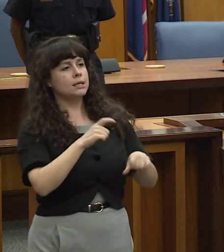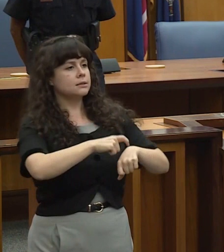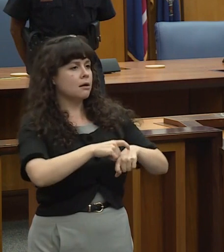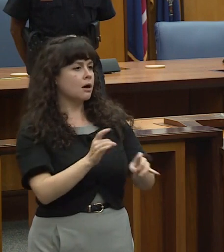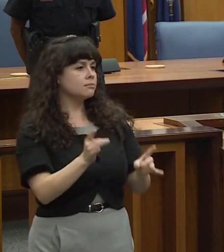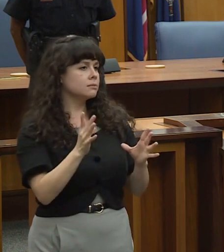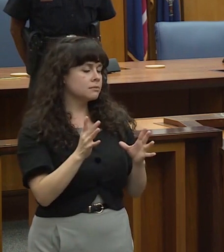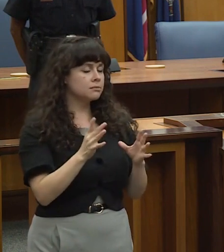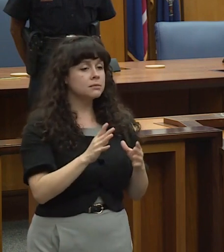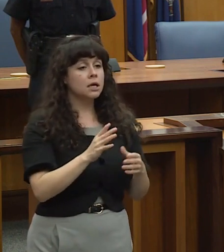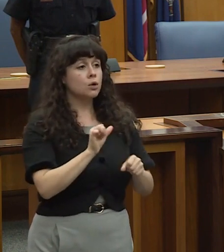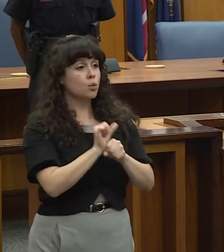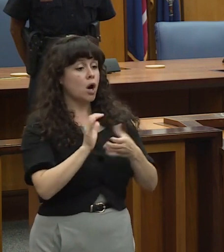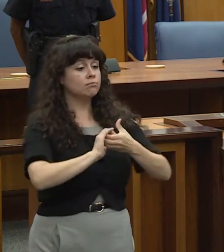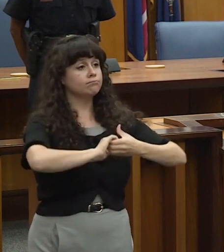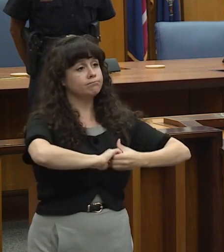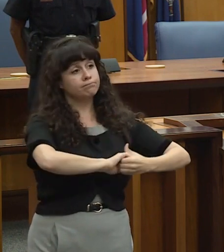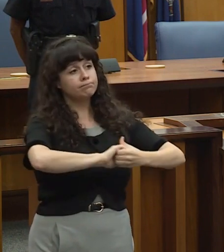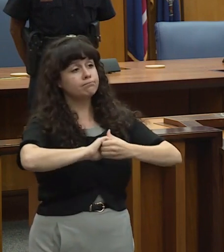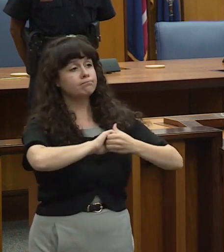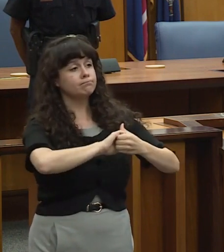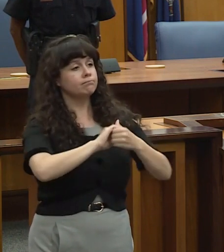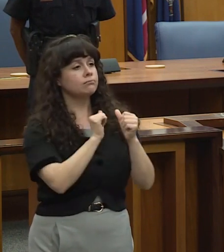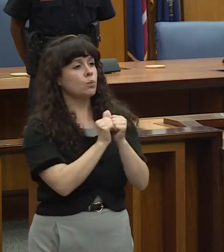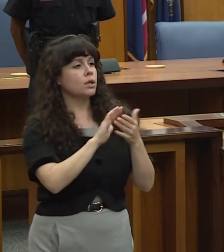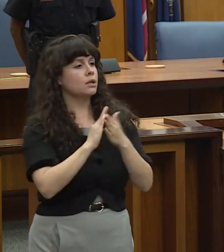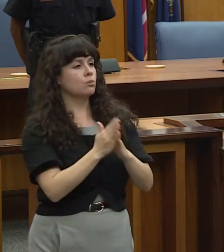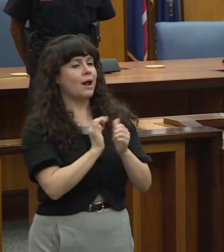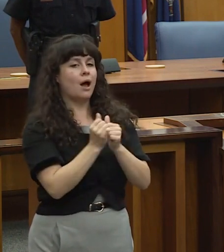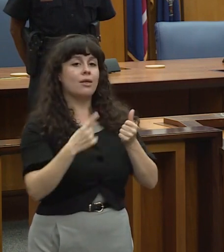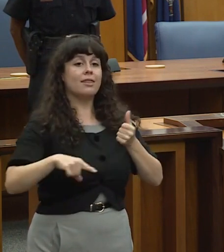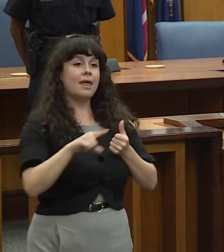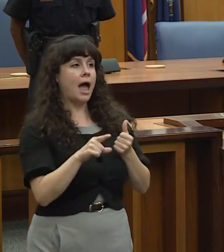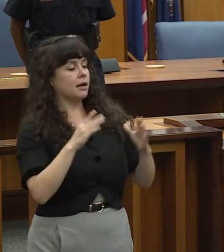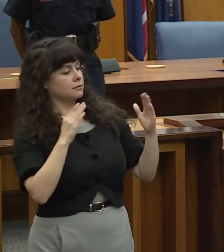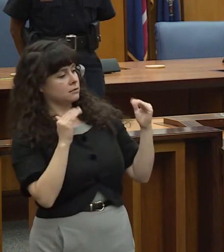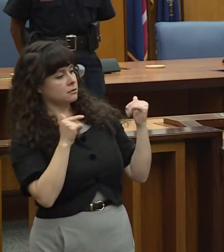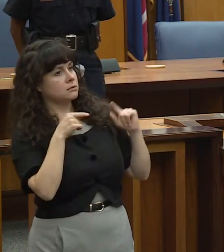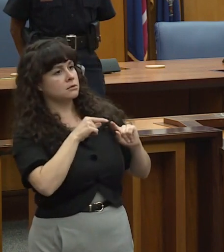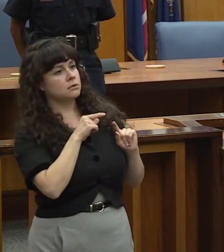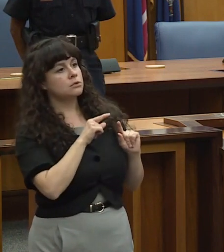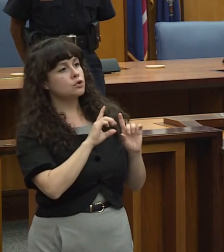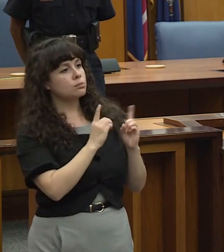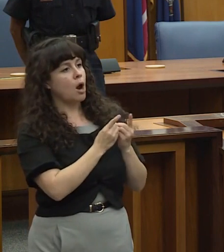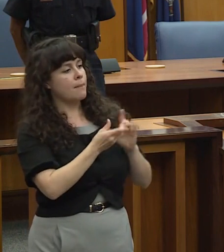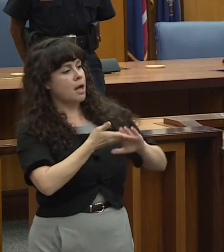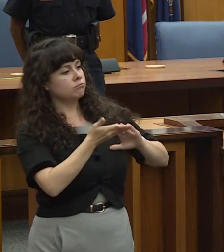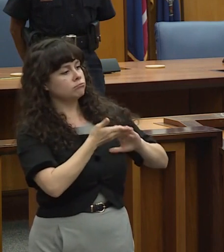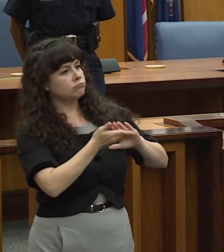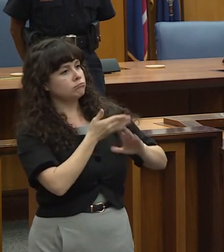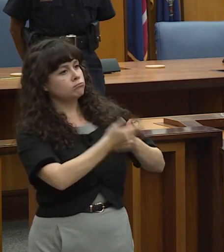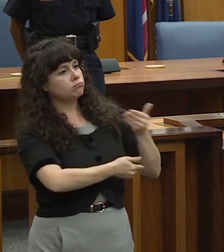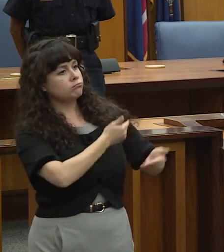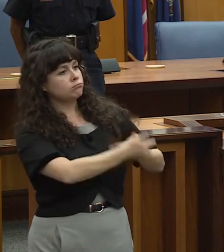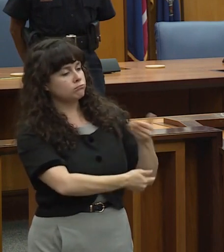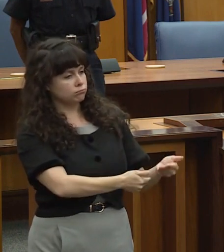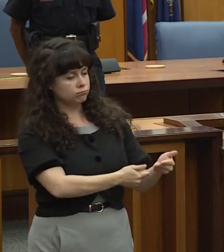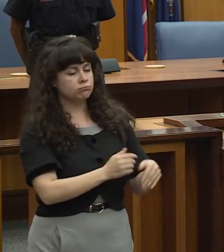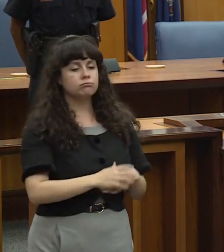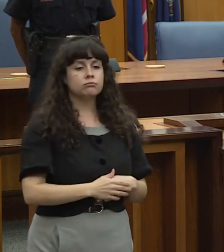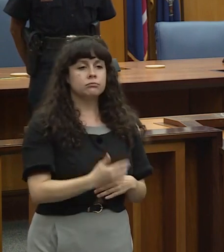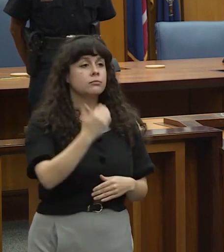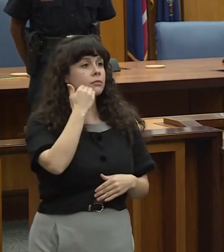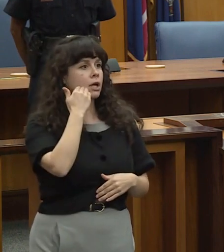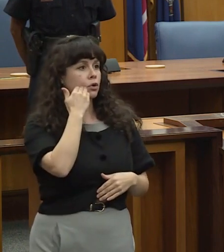work collaboratively with the community on how they want this department to operate. I knew we had the Chief